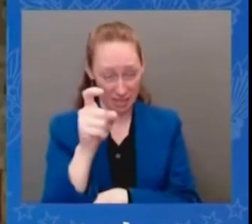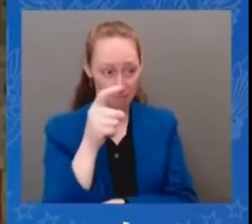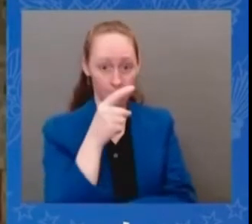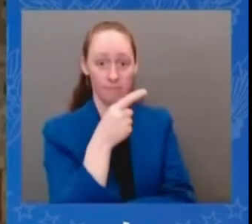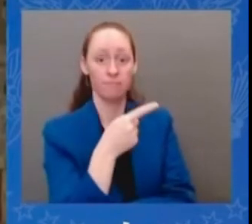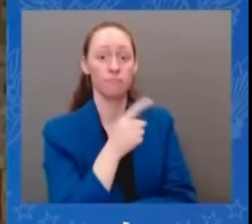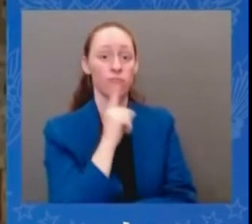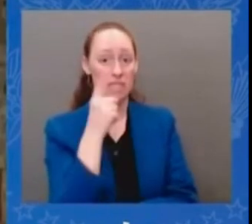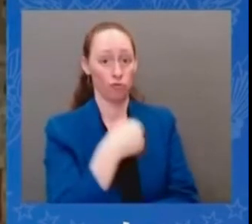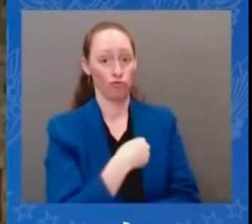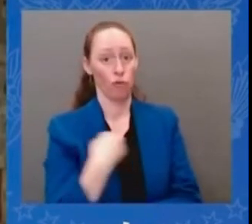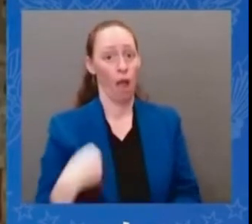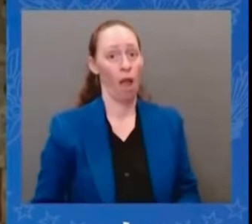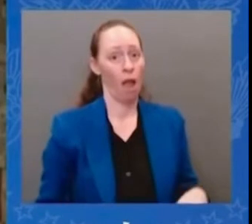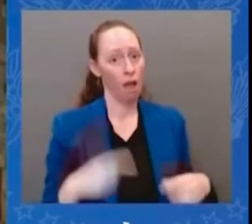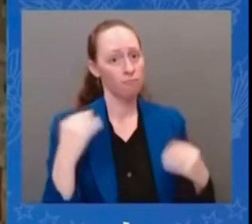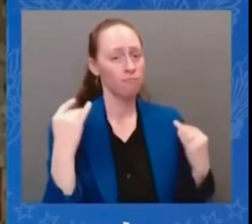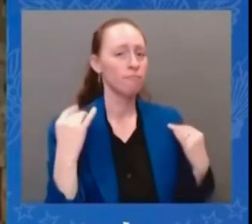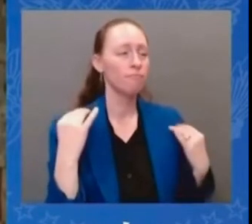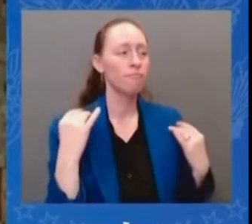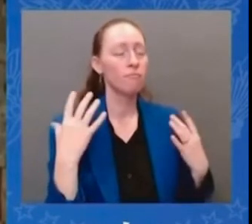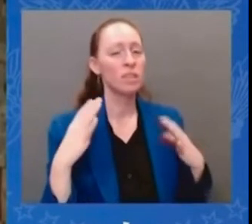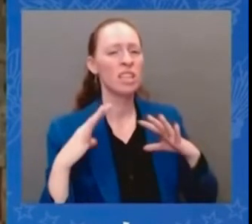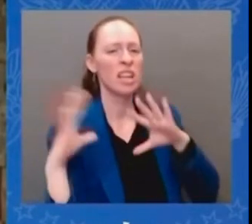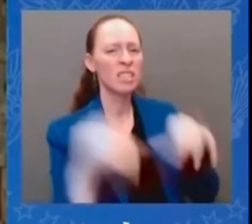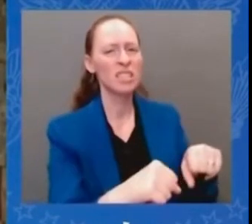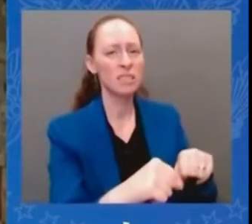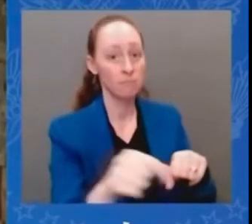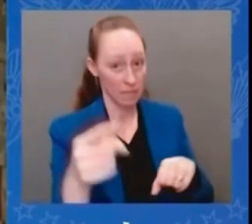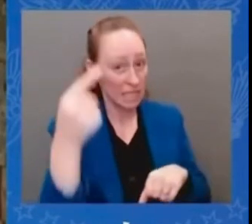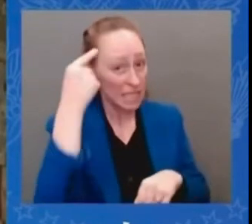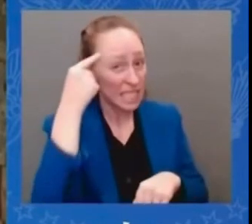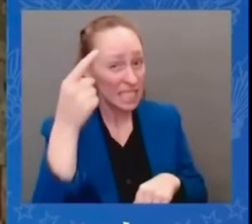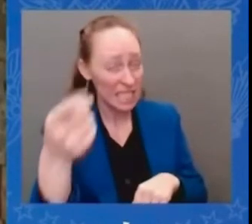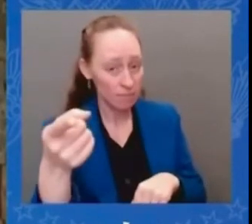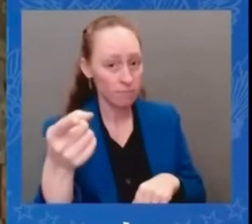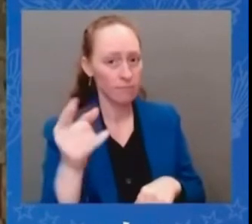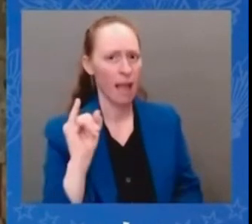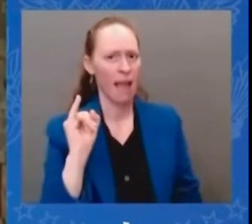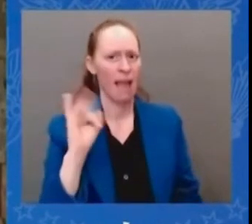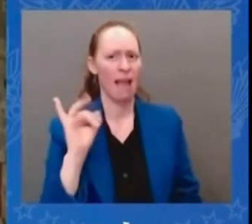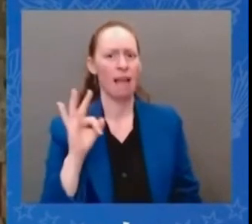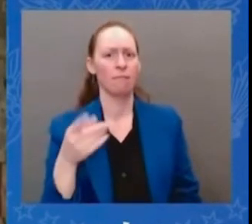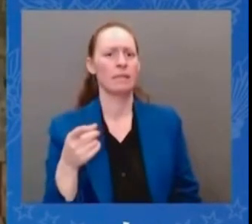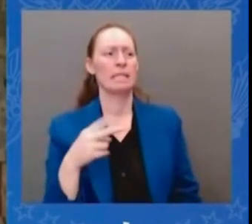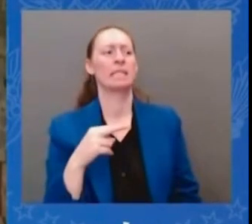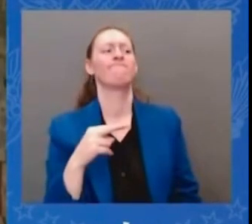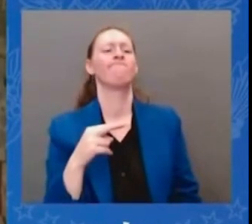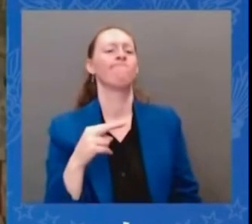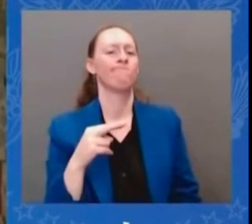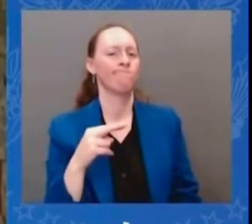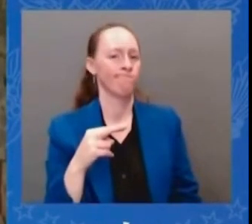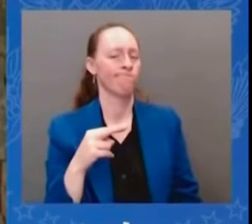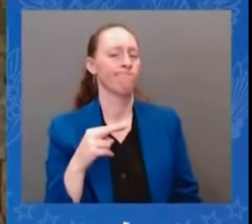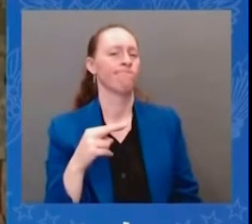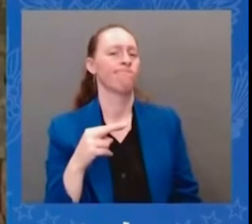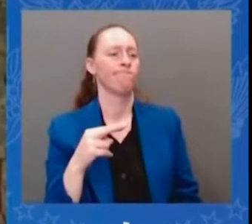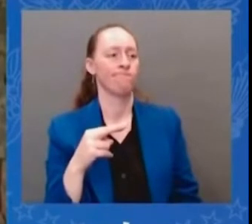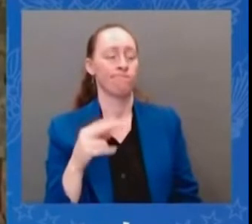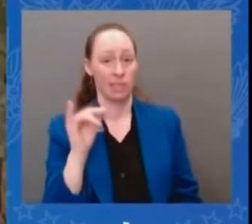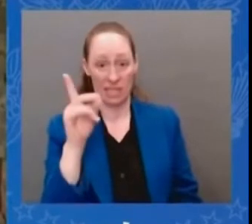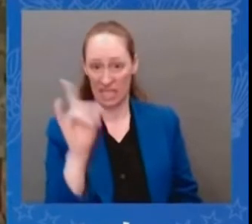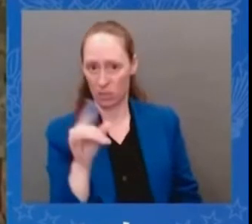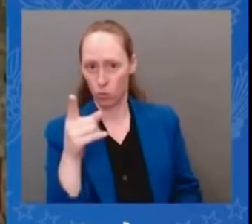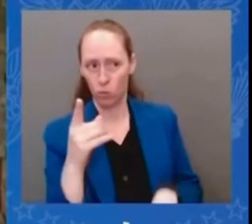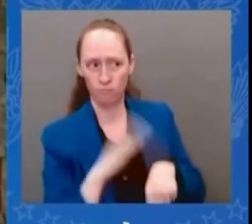you issue to president xi if he were to take such action well to answer the first part of your question i absolutely believe there's need not be a new